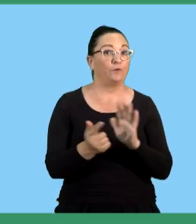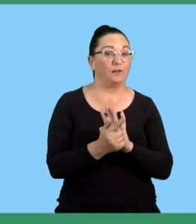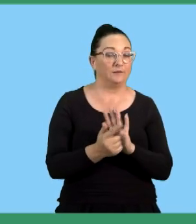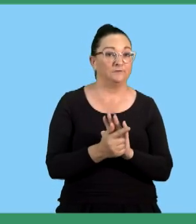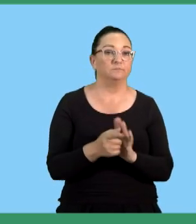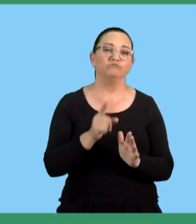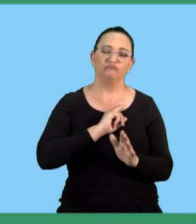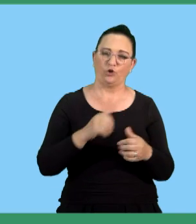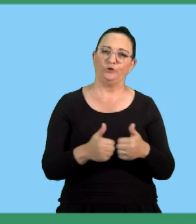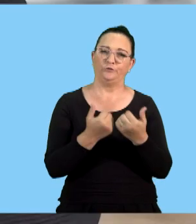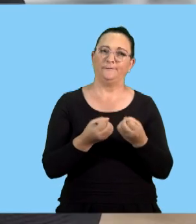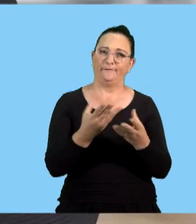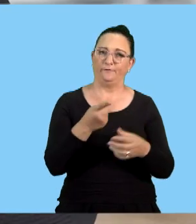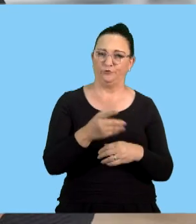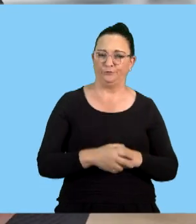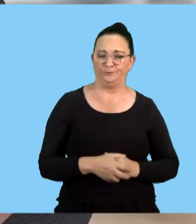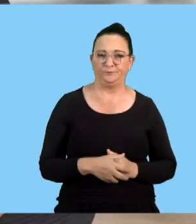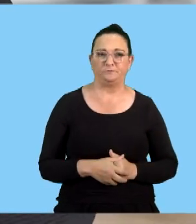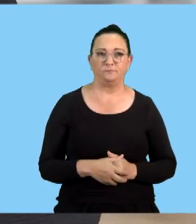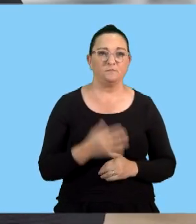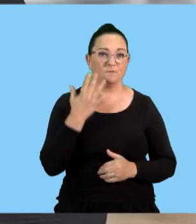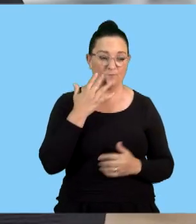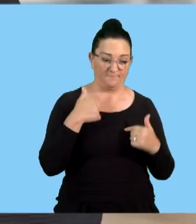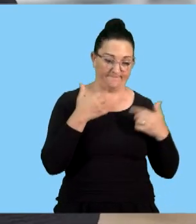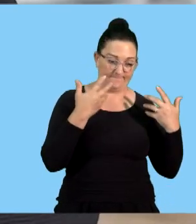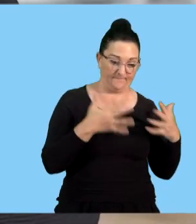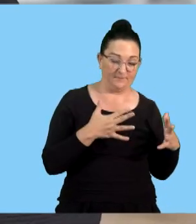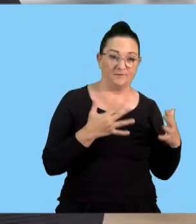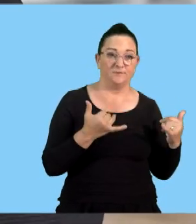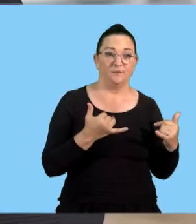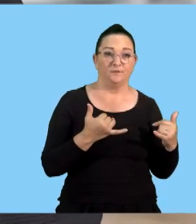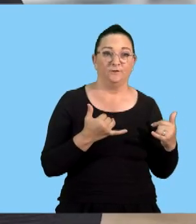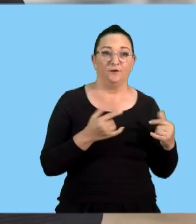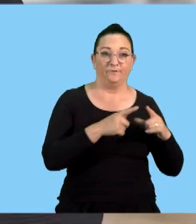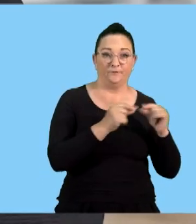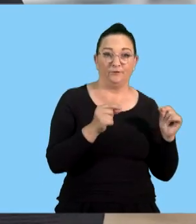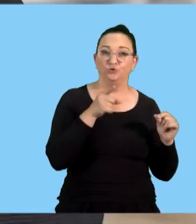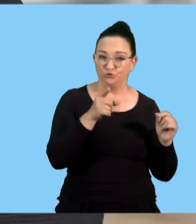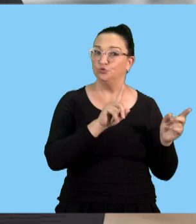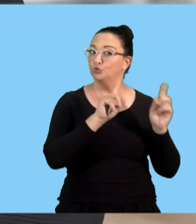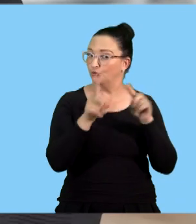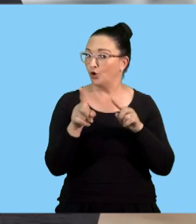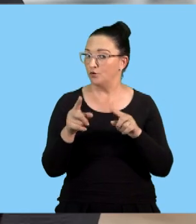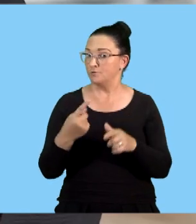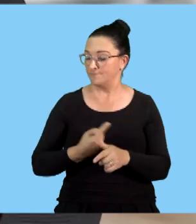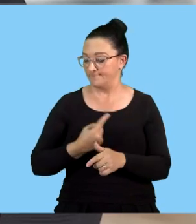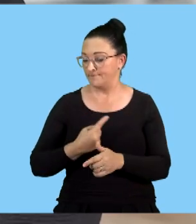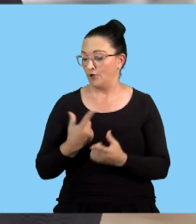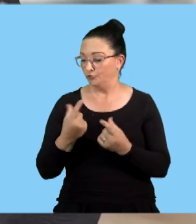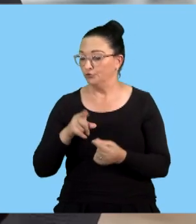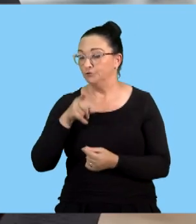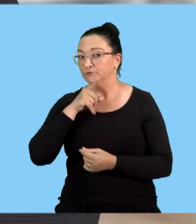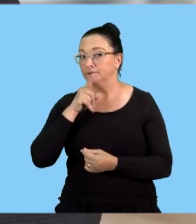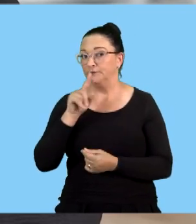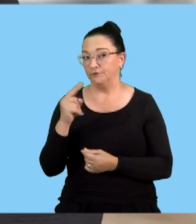lesson, I'm going to leave you with a challenging question. So as soon as I finish here, you're not going to finish. You're going to sit down and complete this